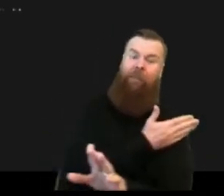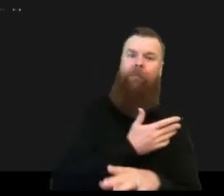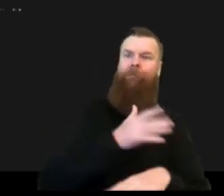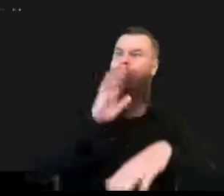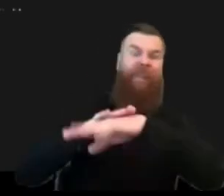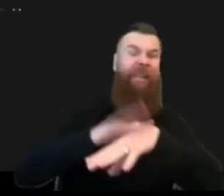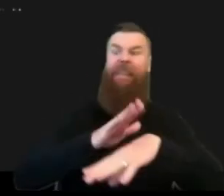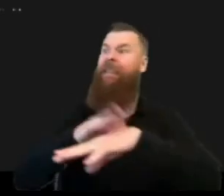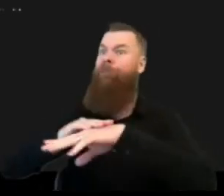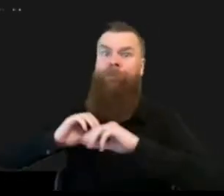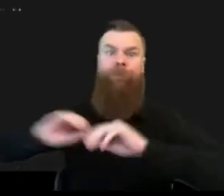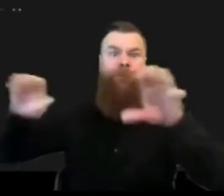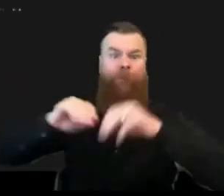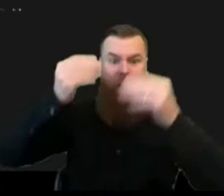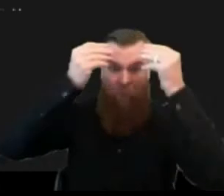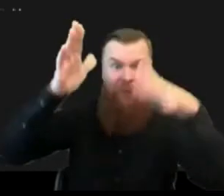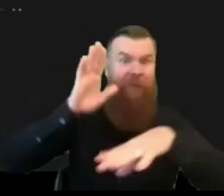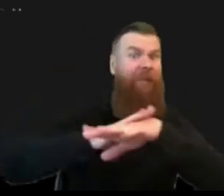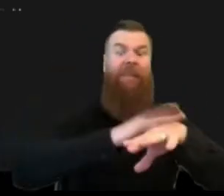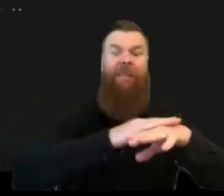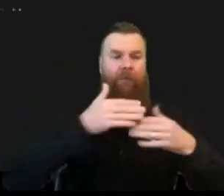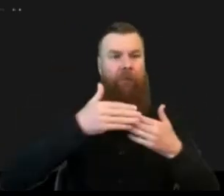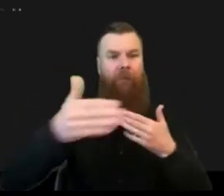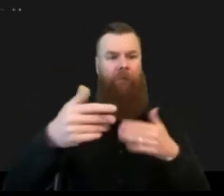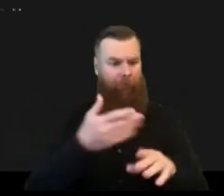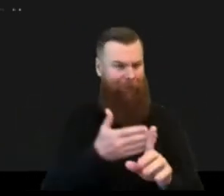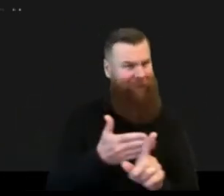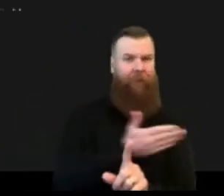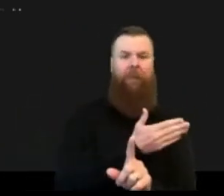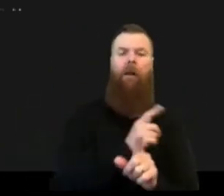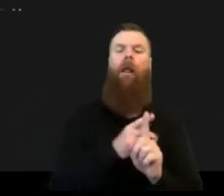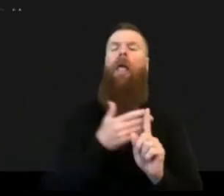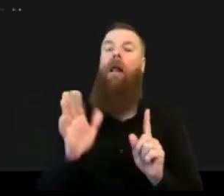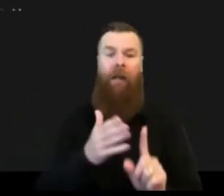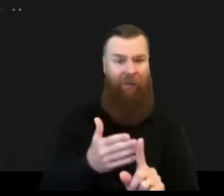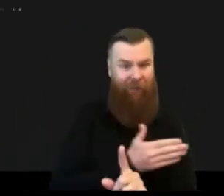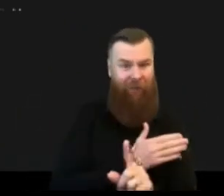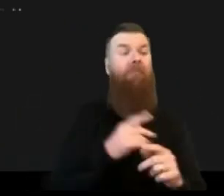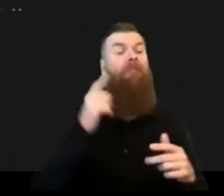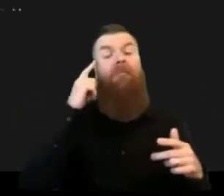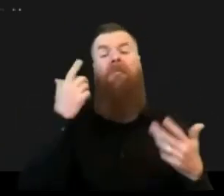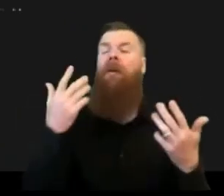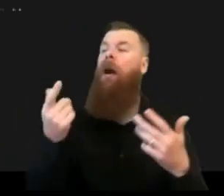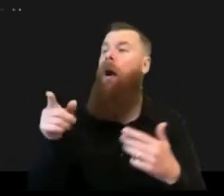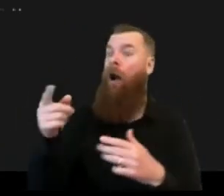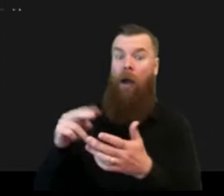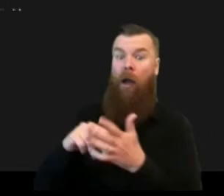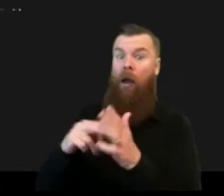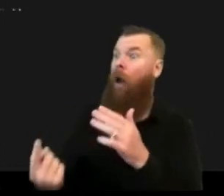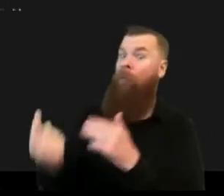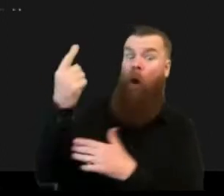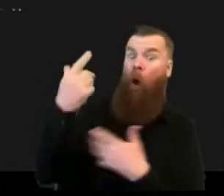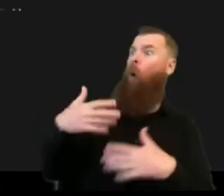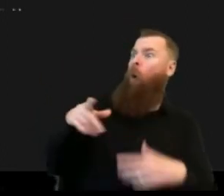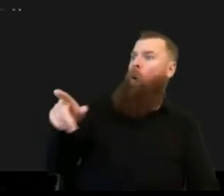when we are facing you know uh uh an imminent risk so it's really about you know a drought